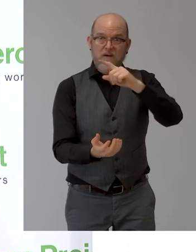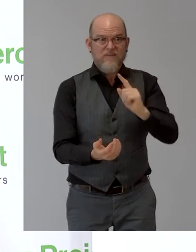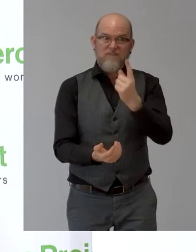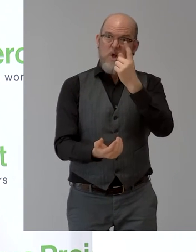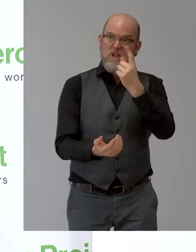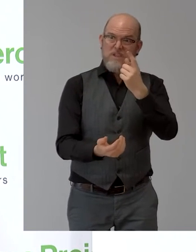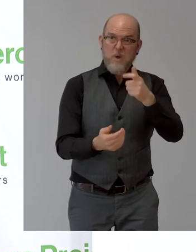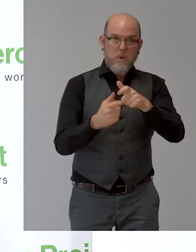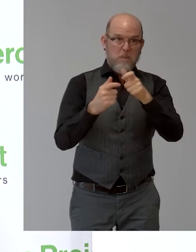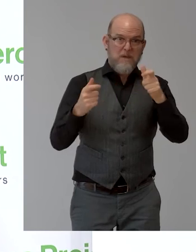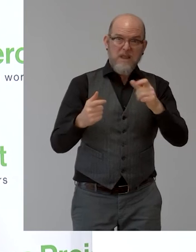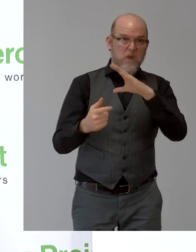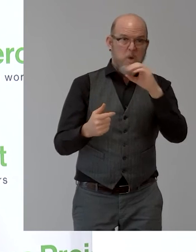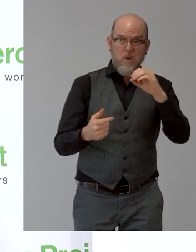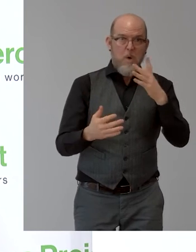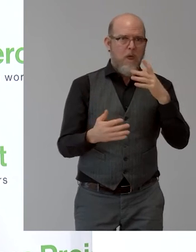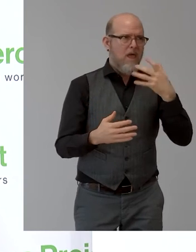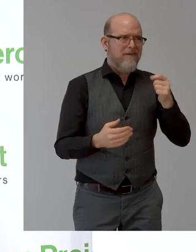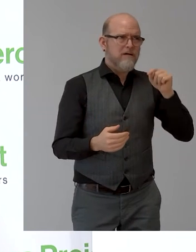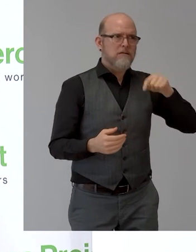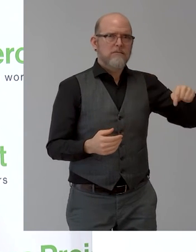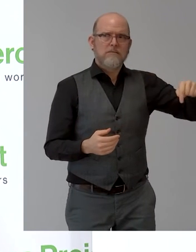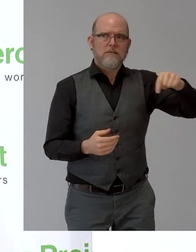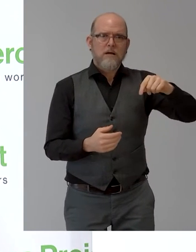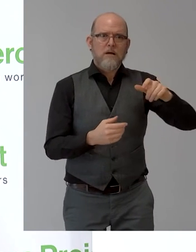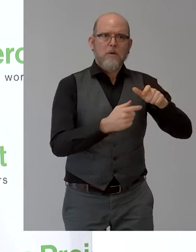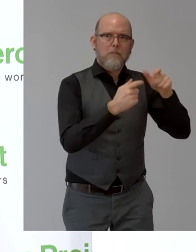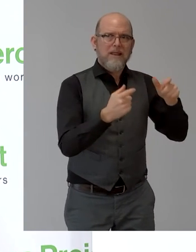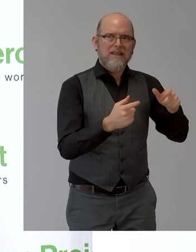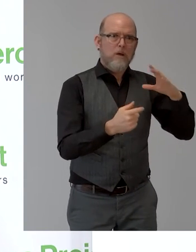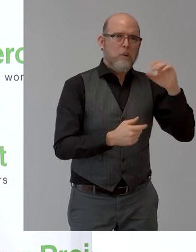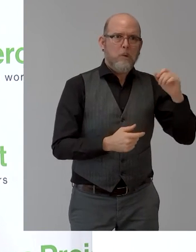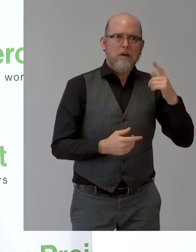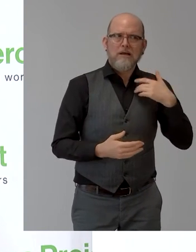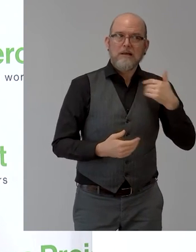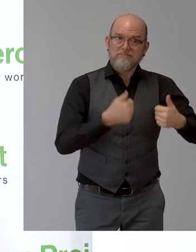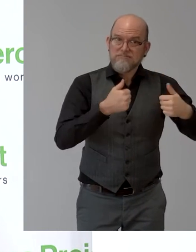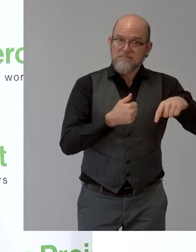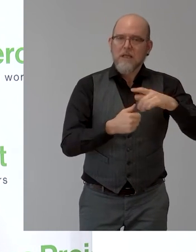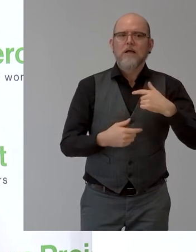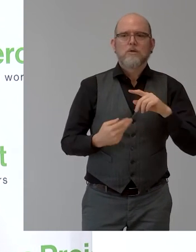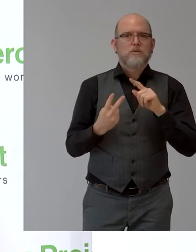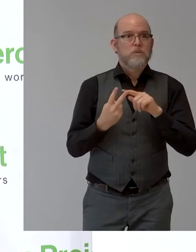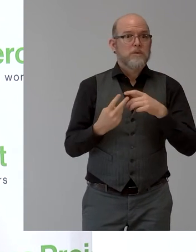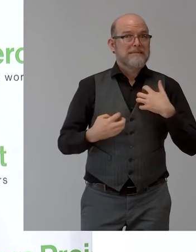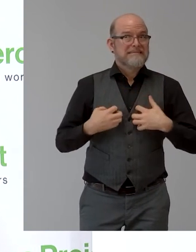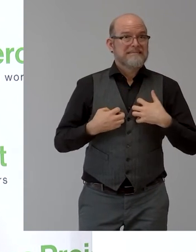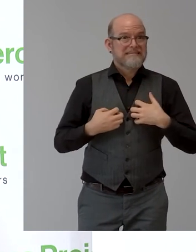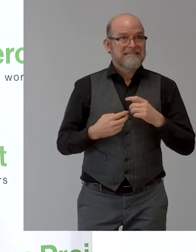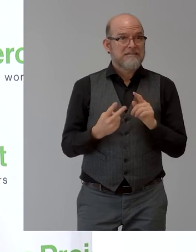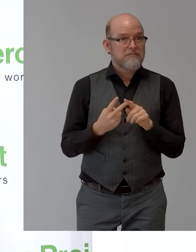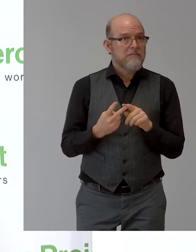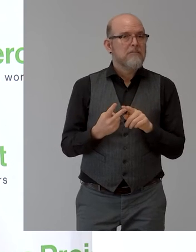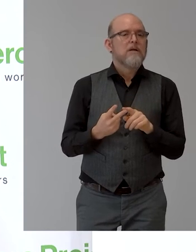question, I mean, I would be interested to know is, is it just working with